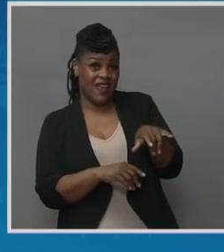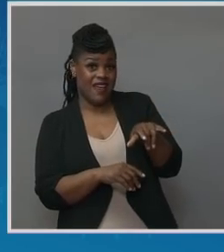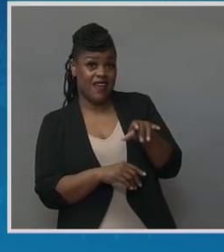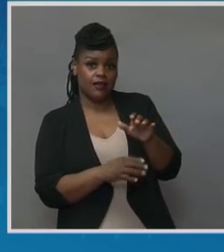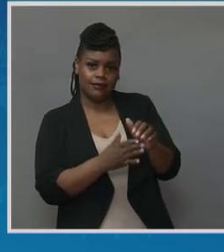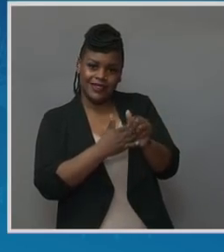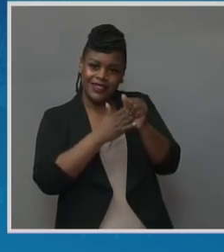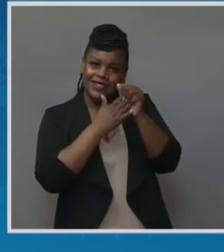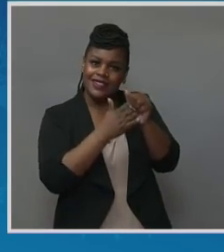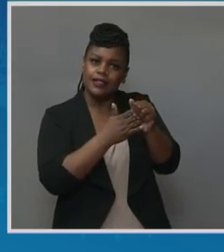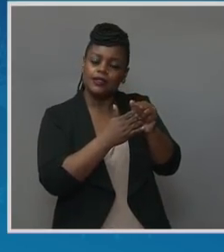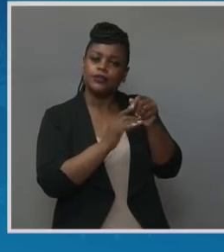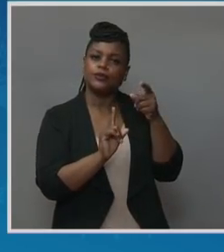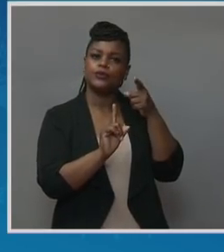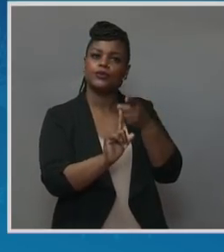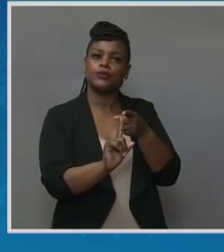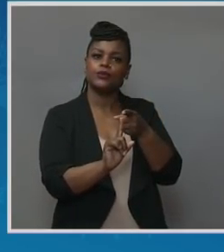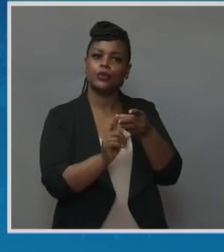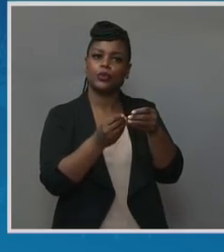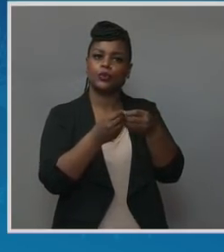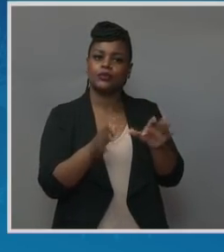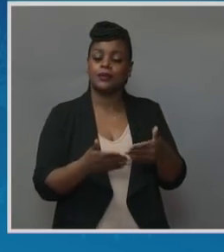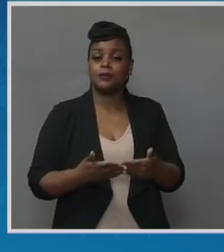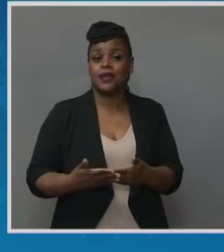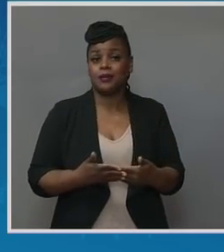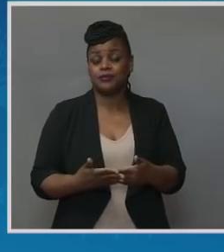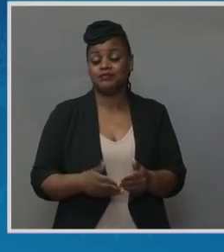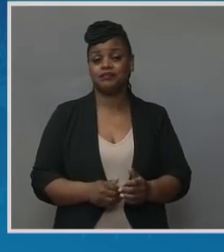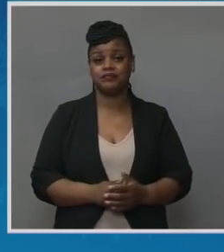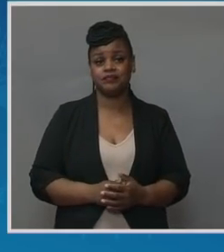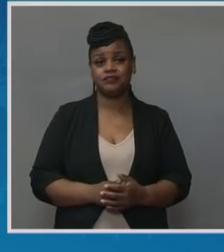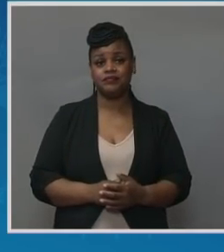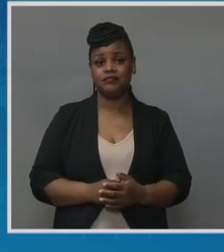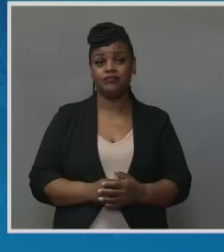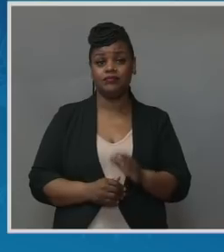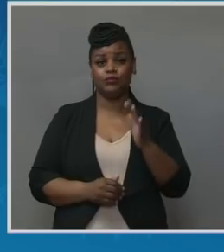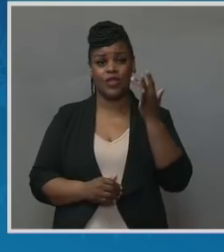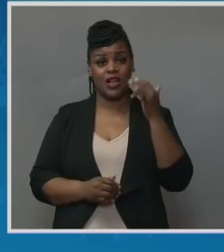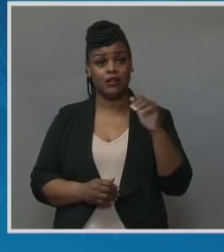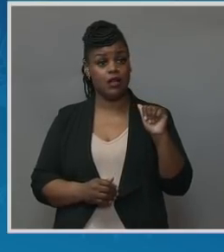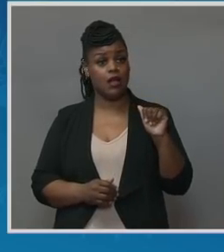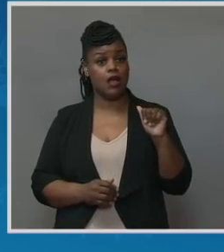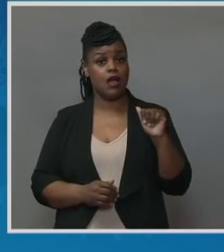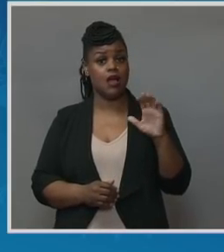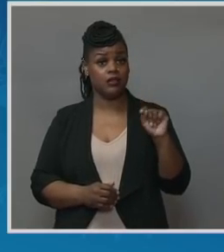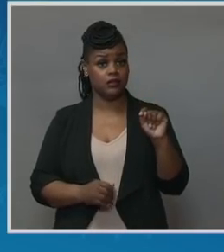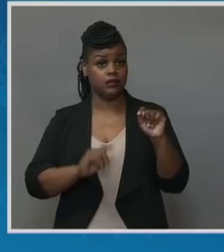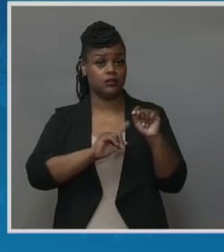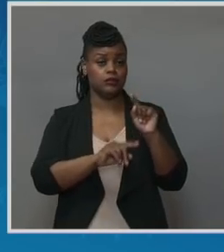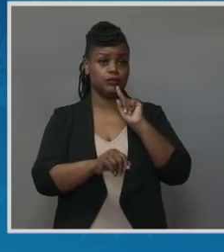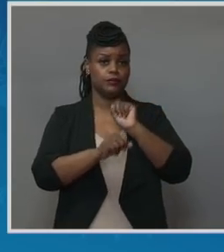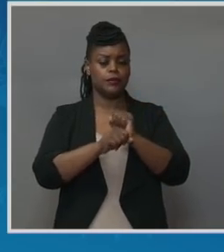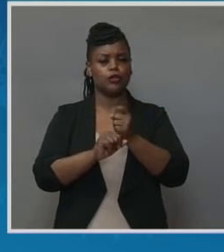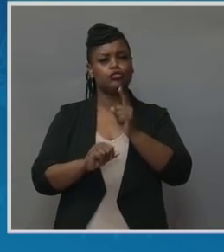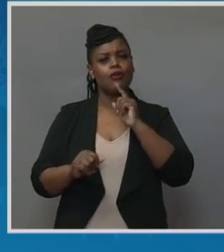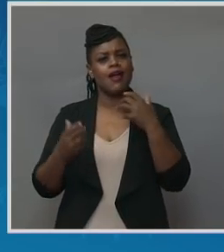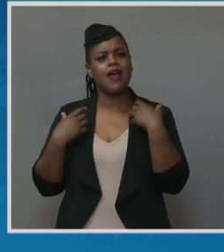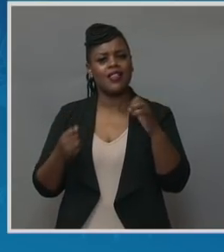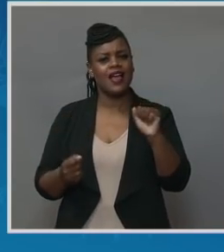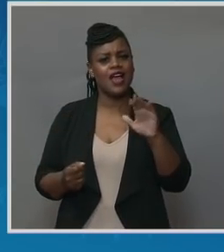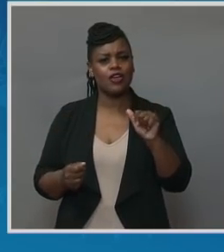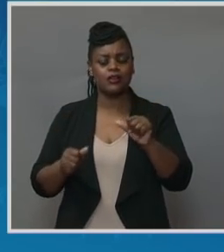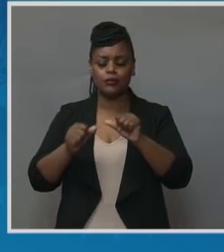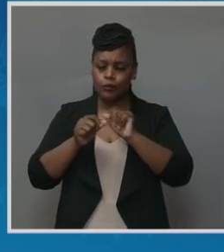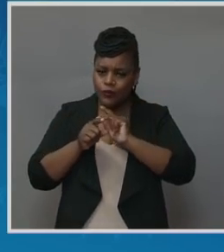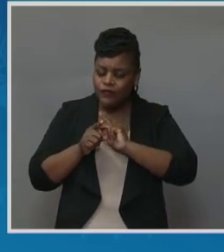I also introduced, when I was in the Senate, the Maternal Care Act to reduce errors in judgment by healthcare professionals that stem from